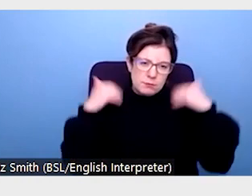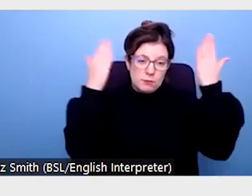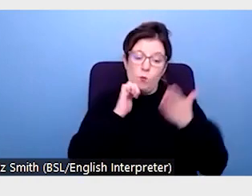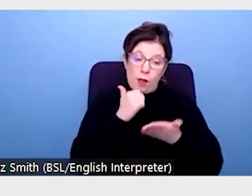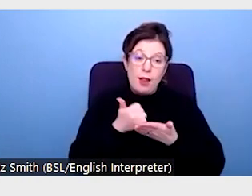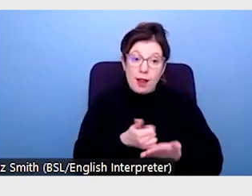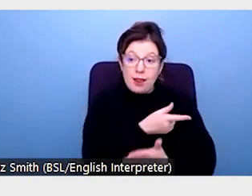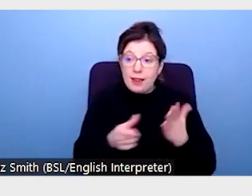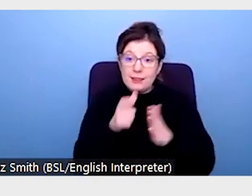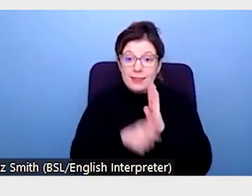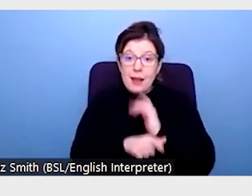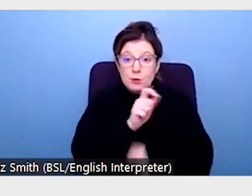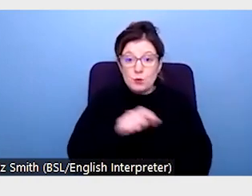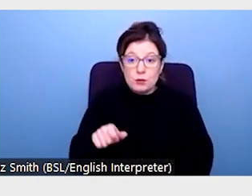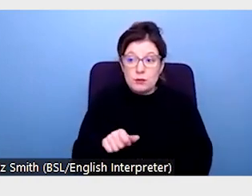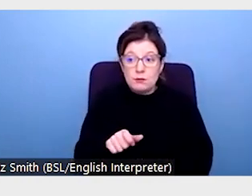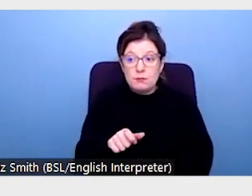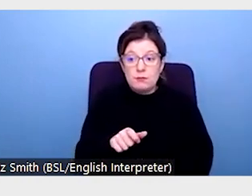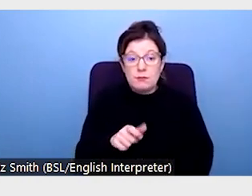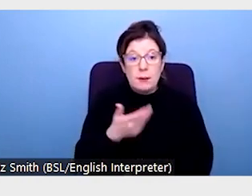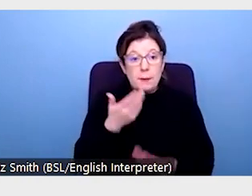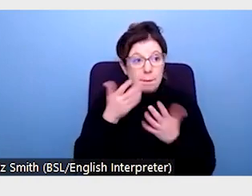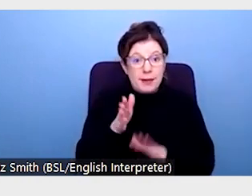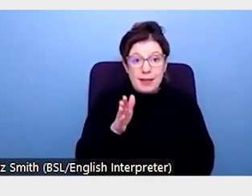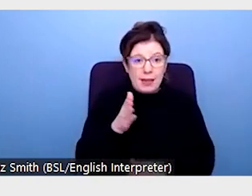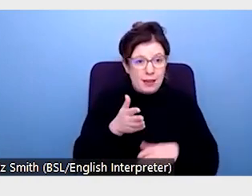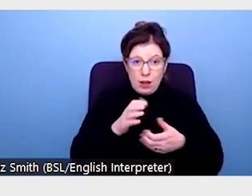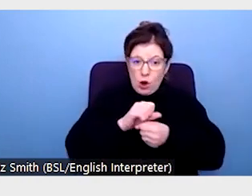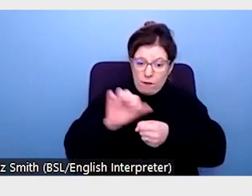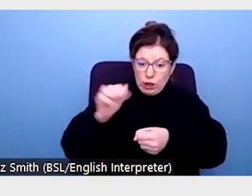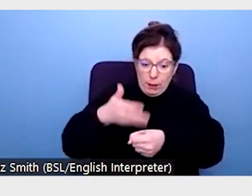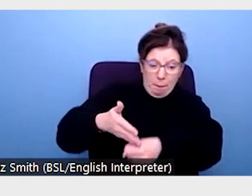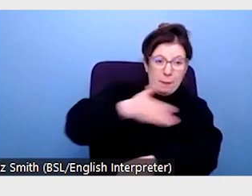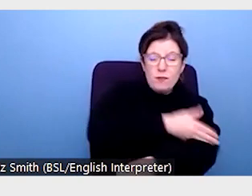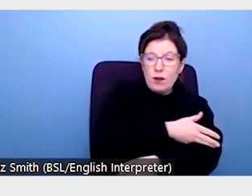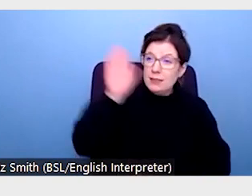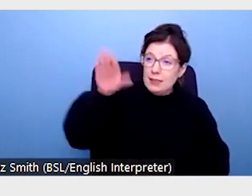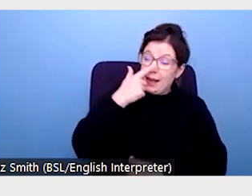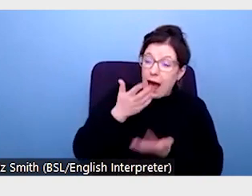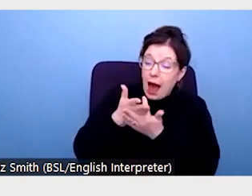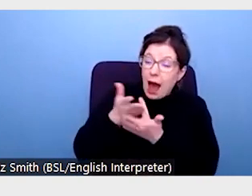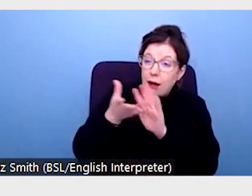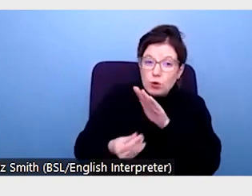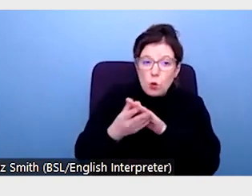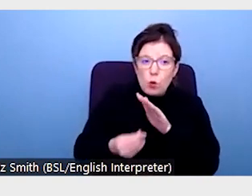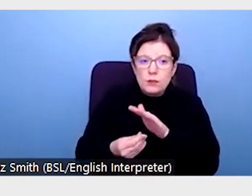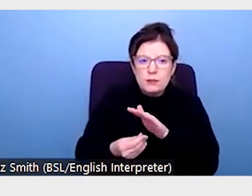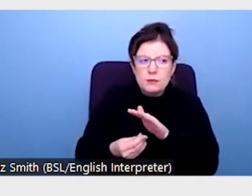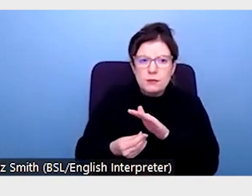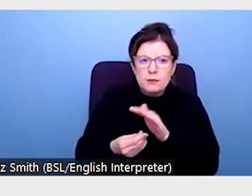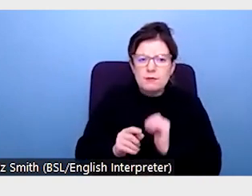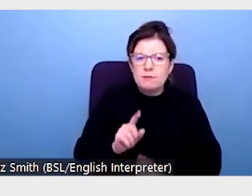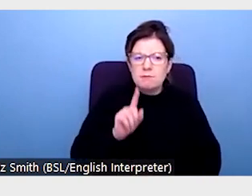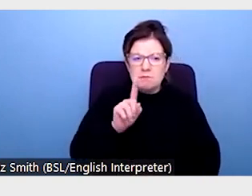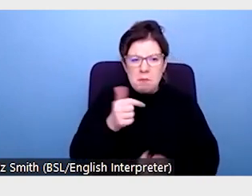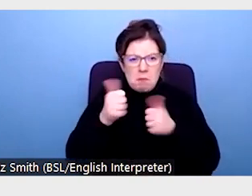students have been asking for accommodations like lecture recordings for years before the pandemic. And yet it wasn't until abled students needed them that